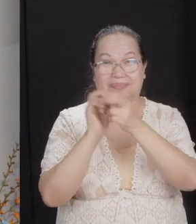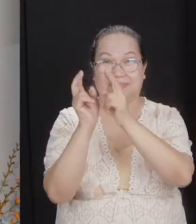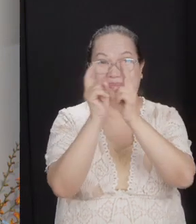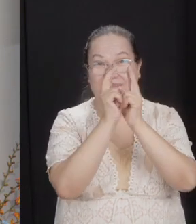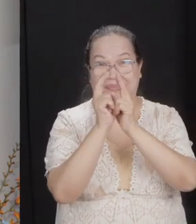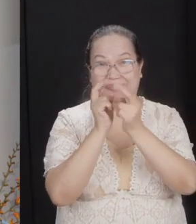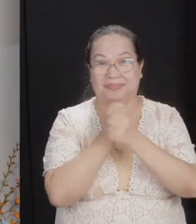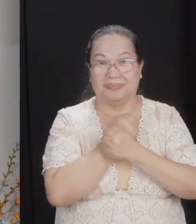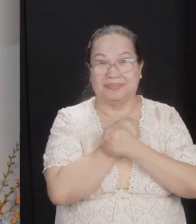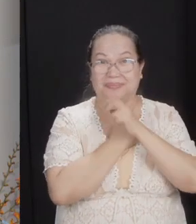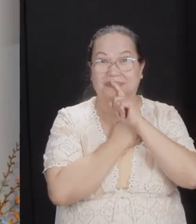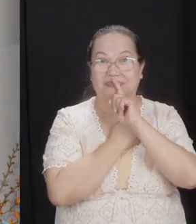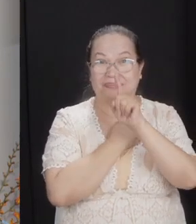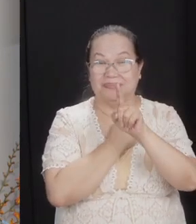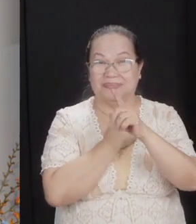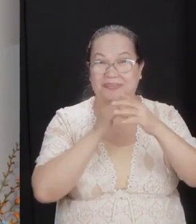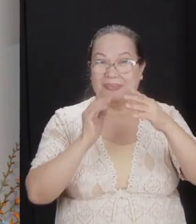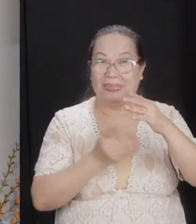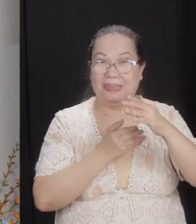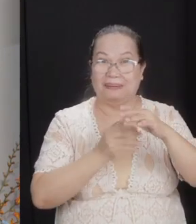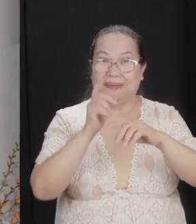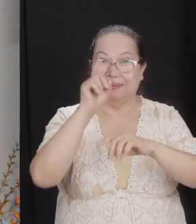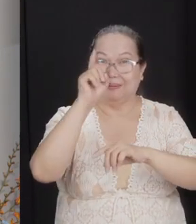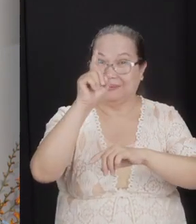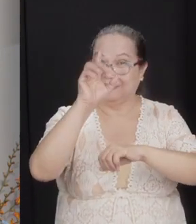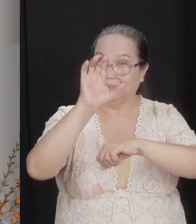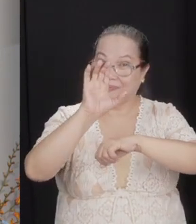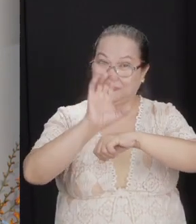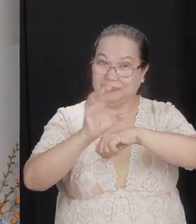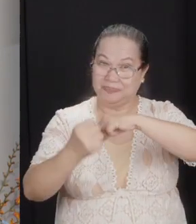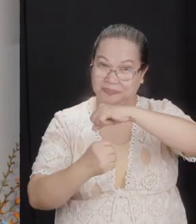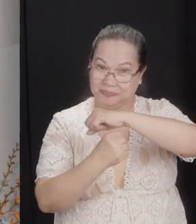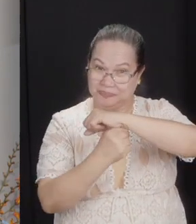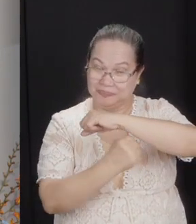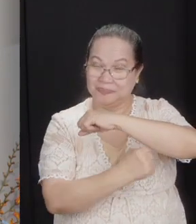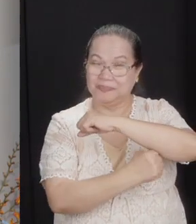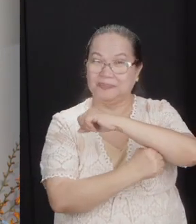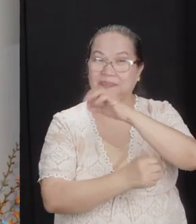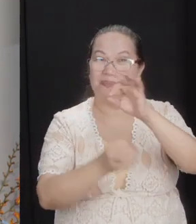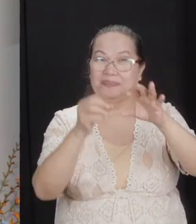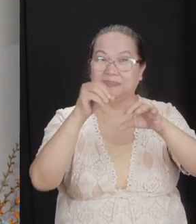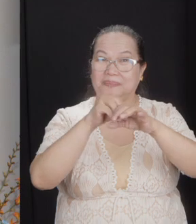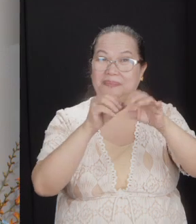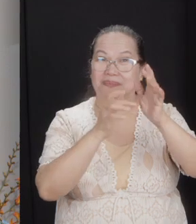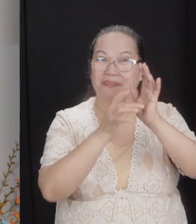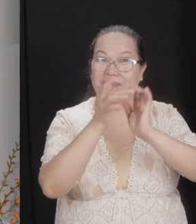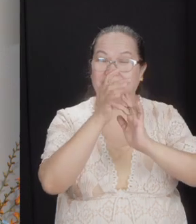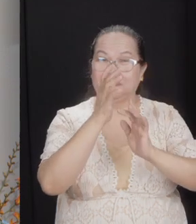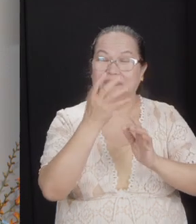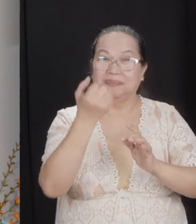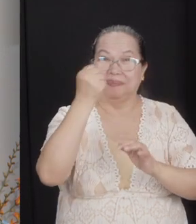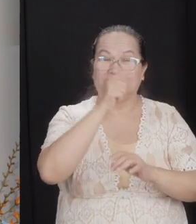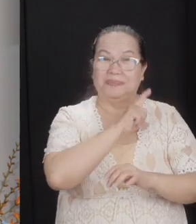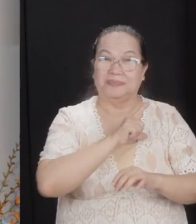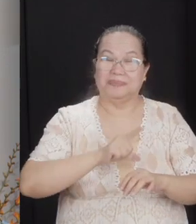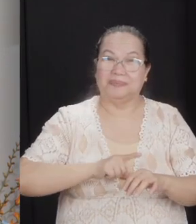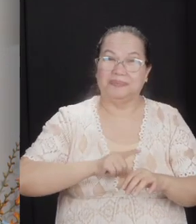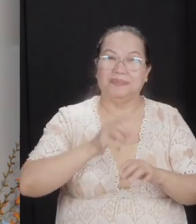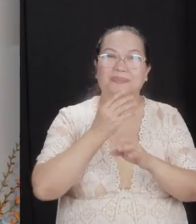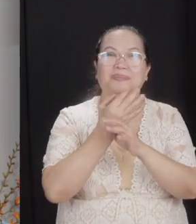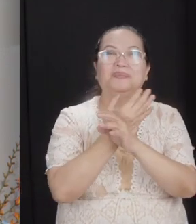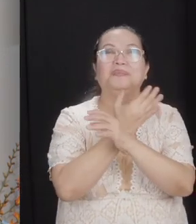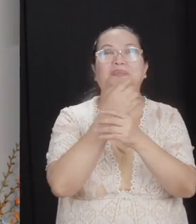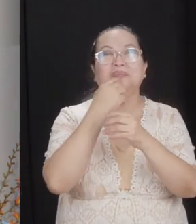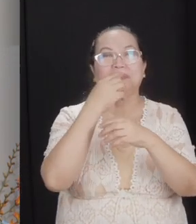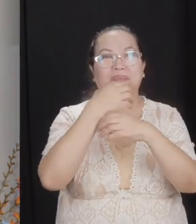truth. We sang. The church's one foundation is Jesus Christ, her Lord. She is his new